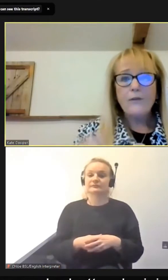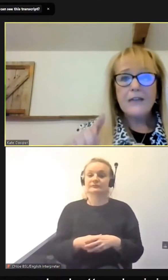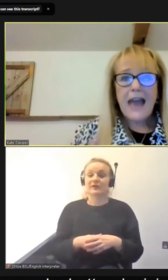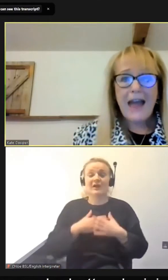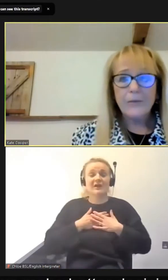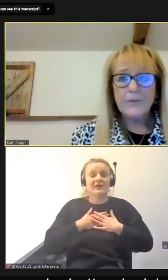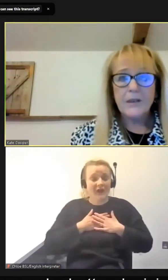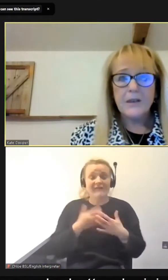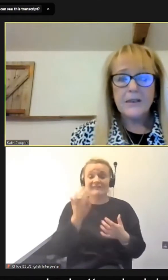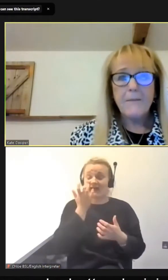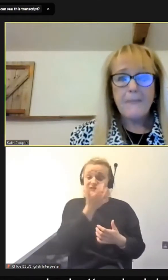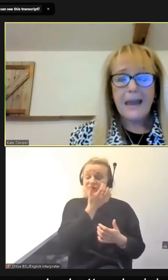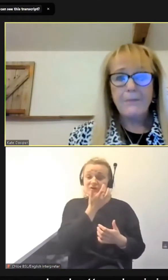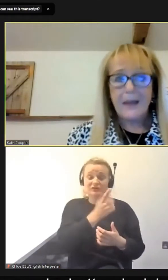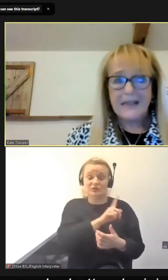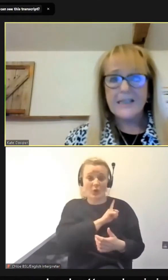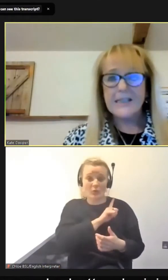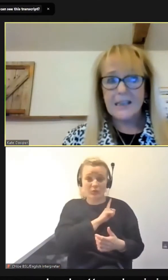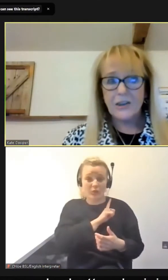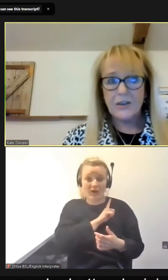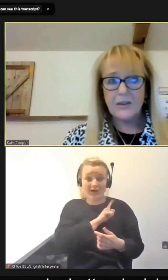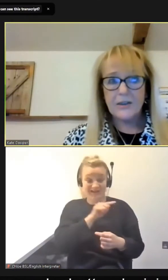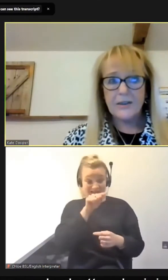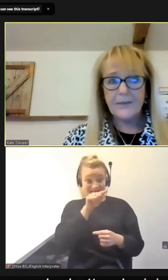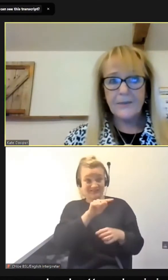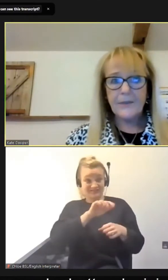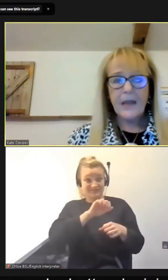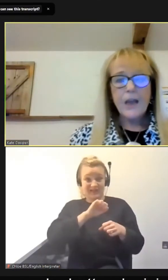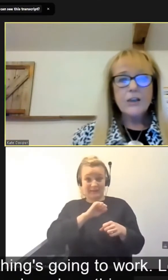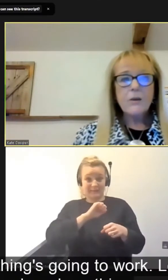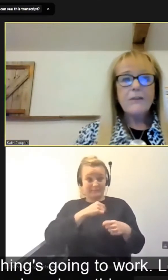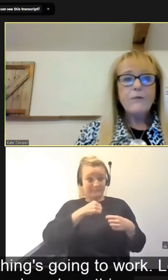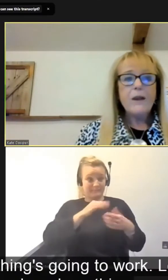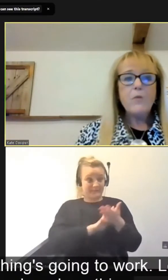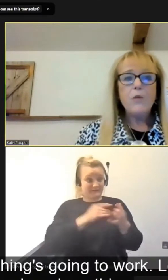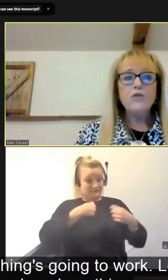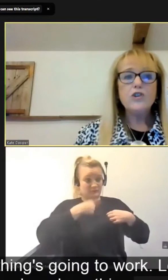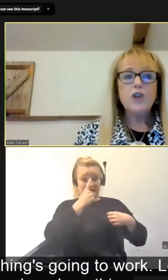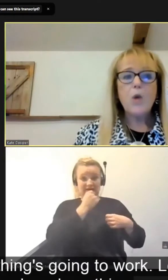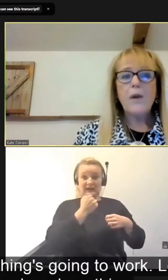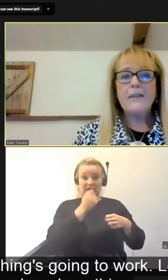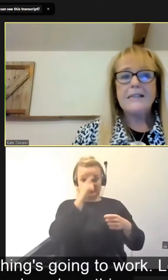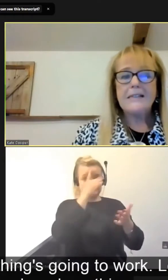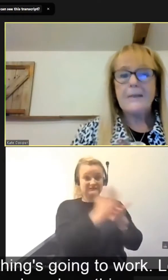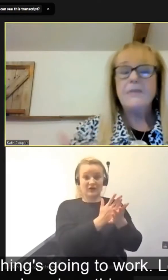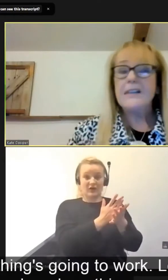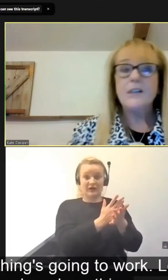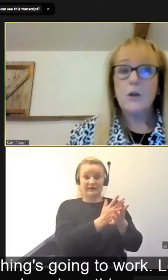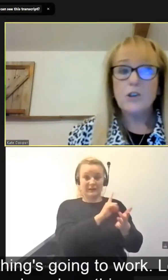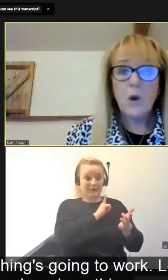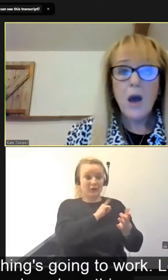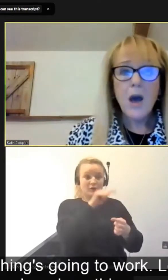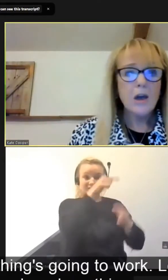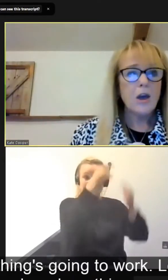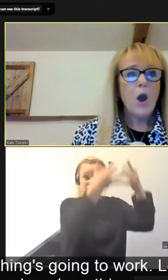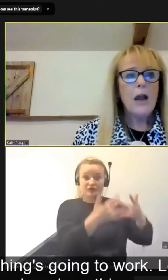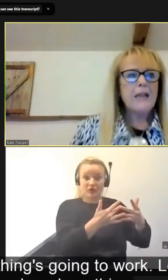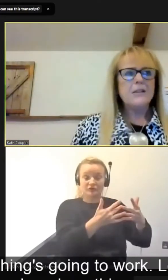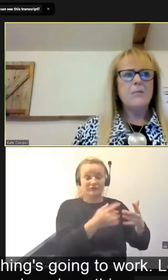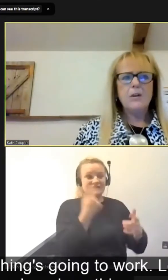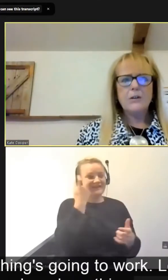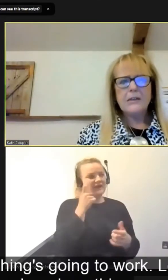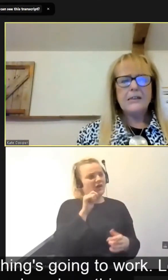that often helps us make better decisions. So if we want to know whether something's going to work,